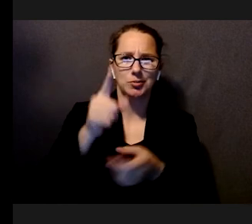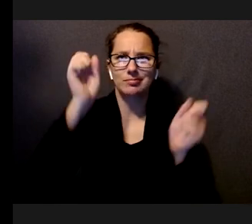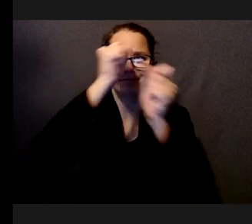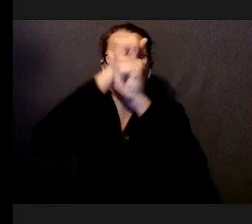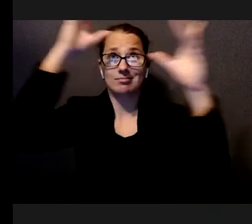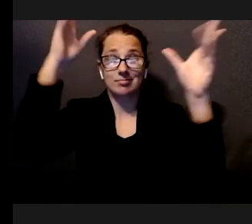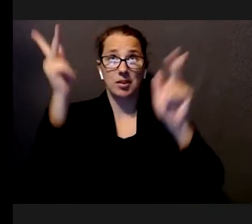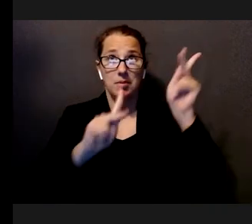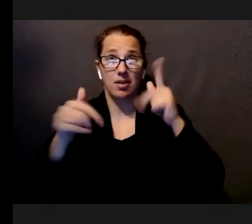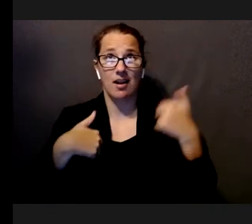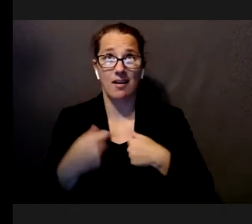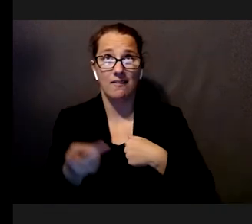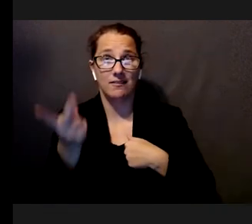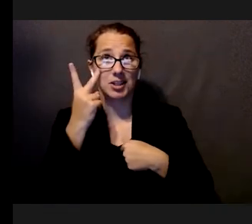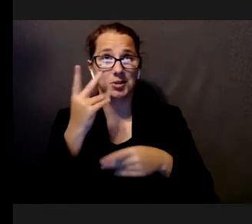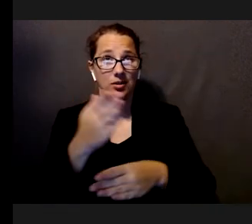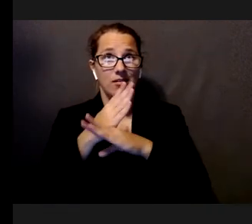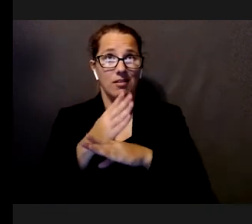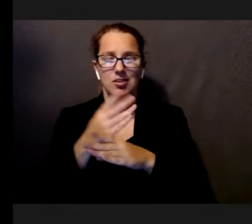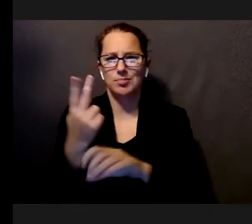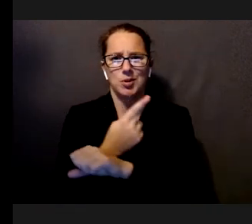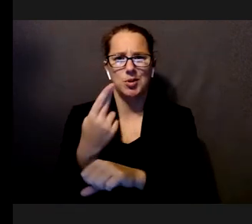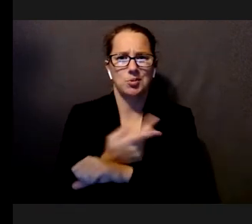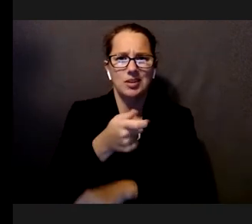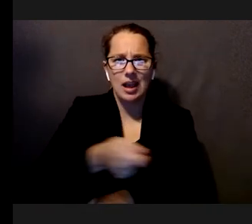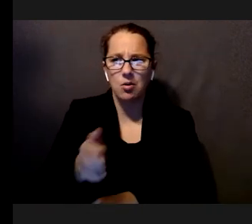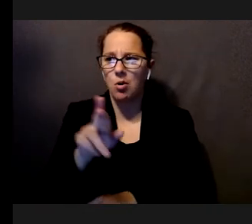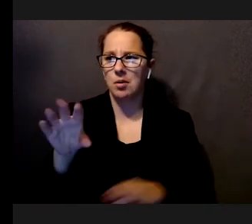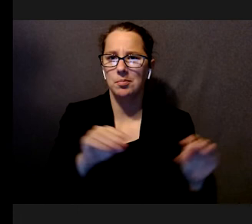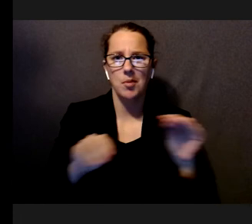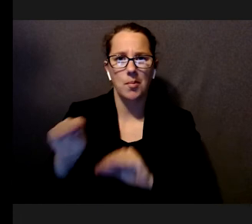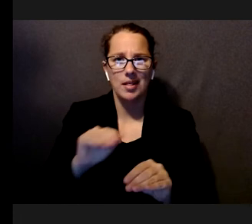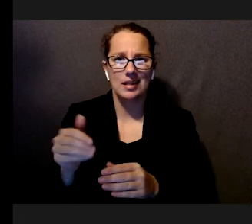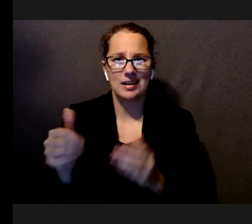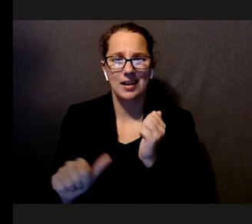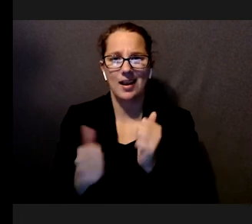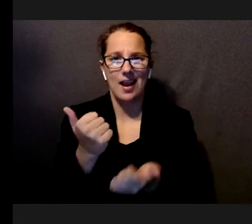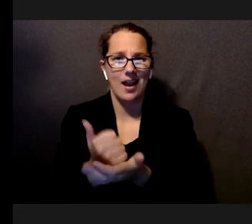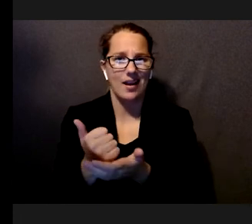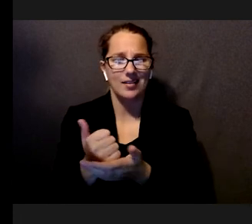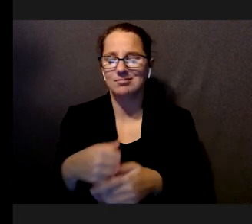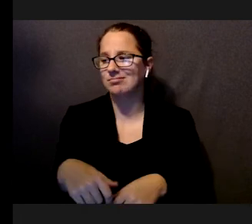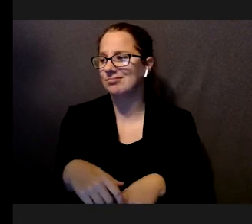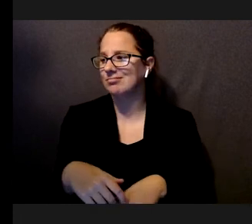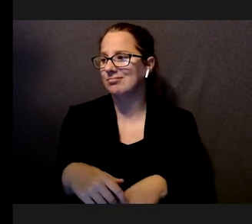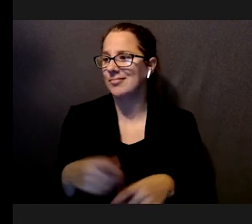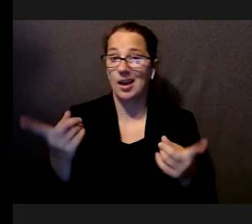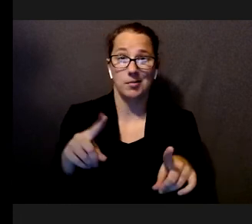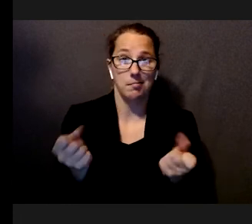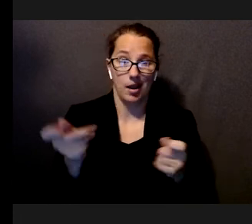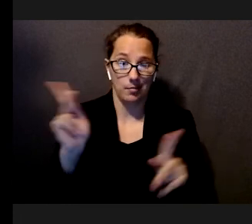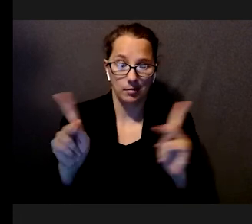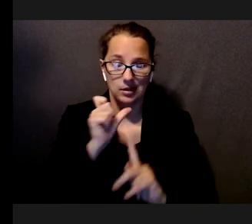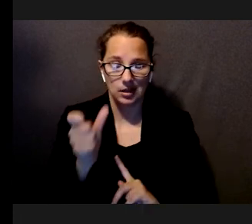we imagine people with visual impairments to navigate with a mobility aid, but it turns out that many do not. Eleven did not